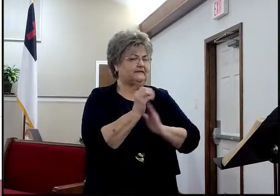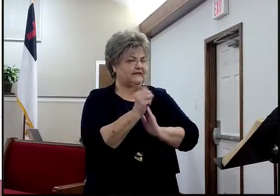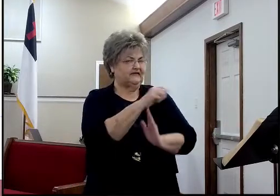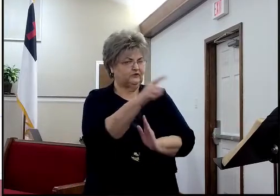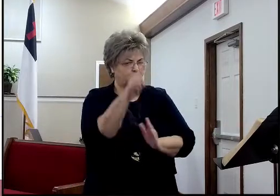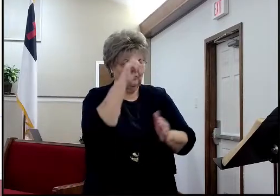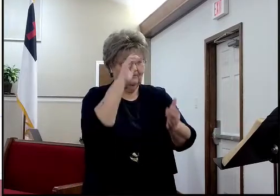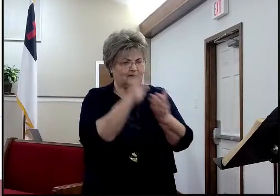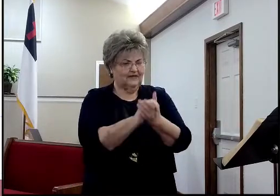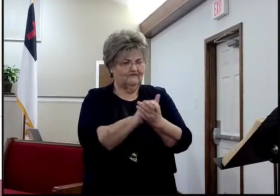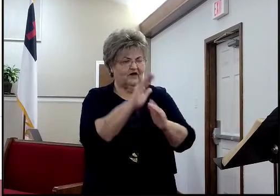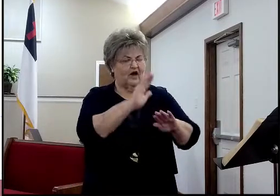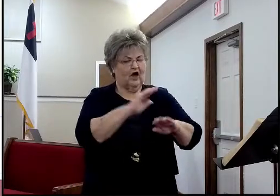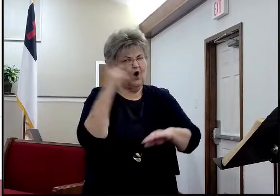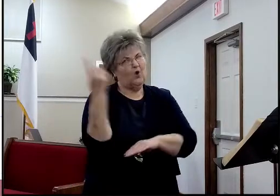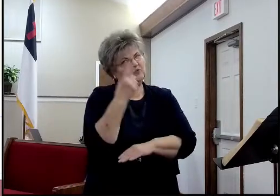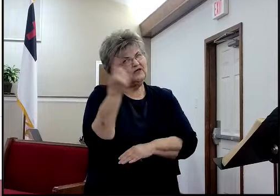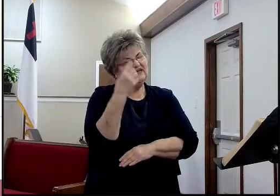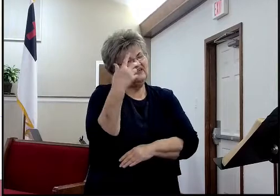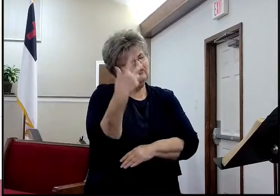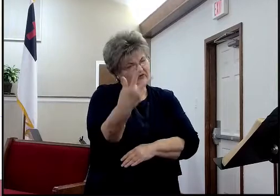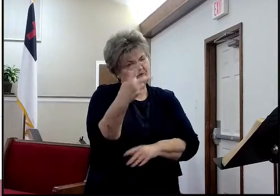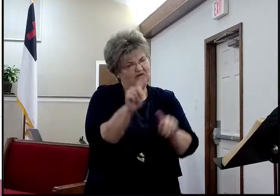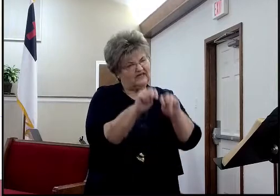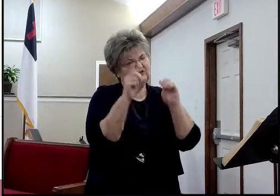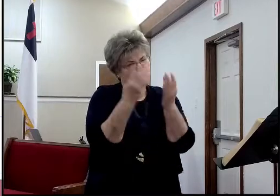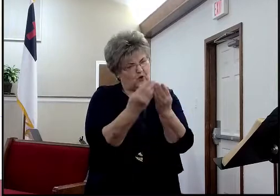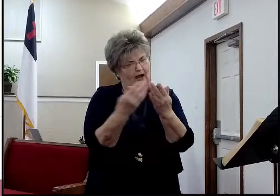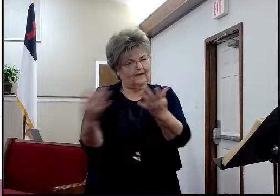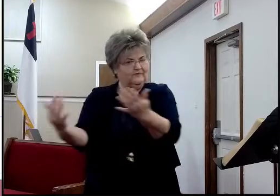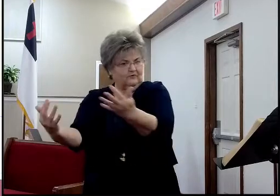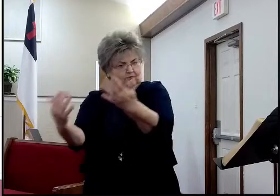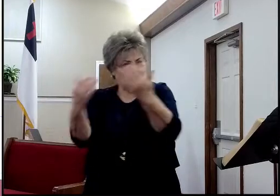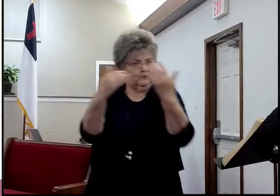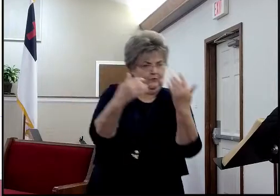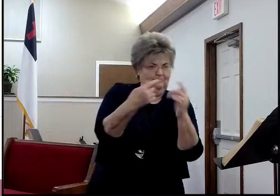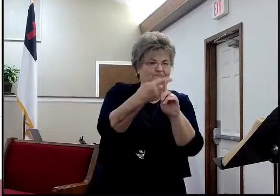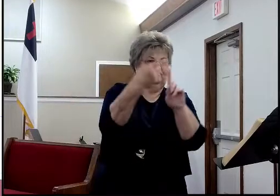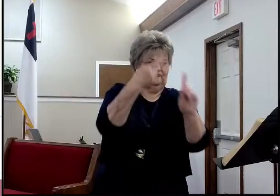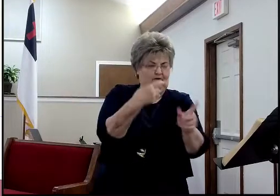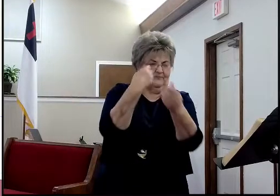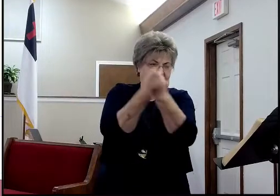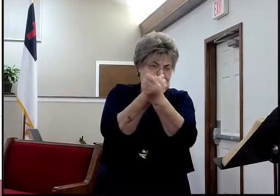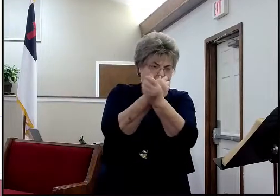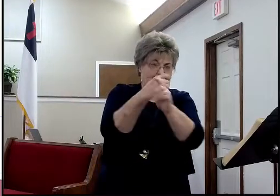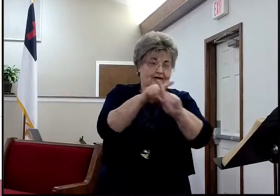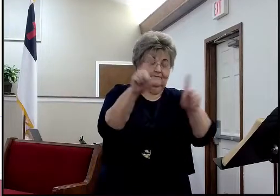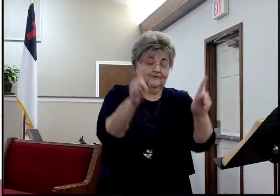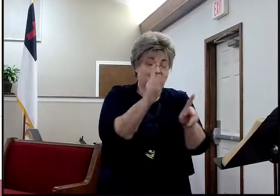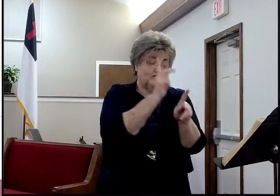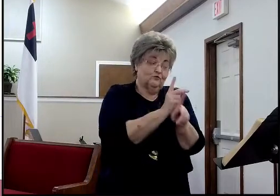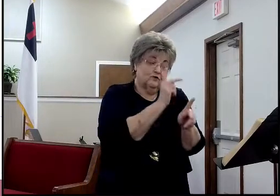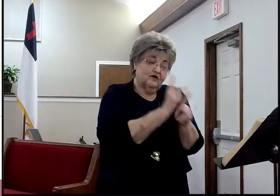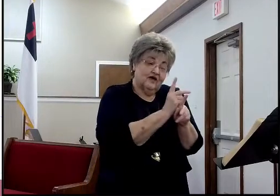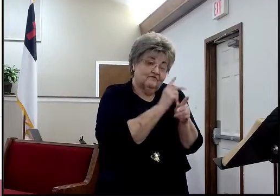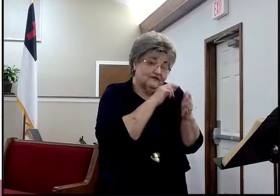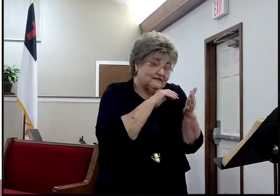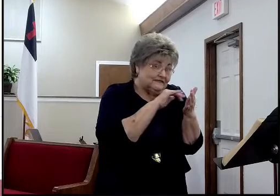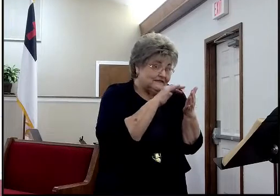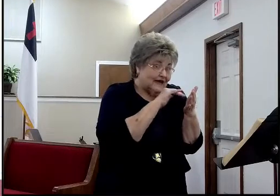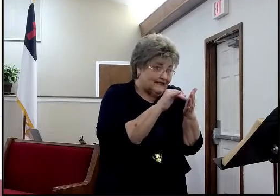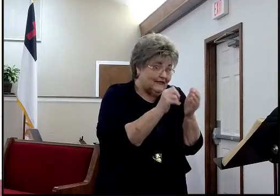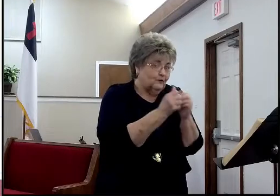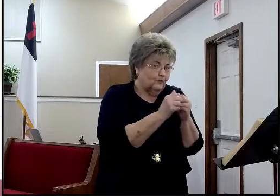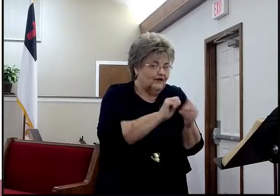that there were only three tribes that went back. However, a careful consideration of the verse will help you understand that that may or may not be true